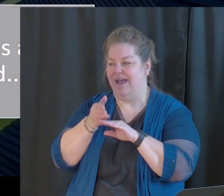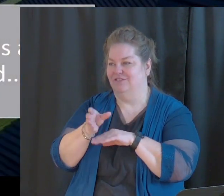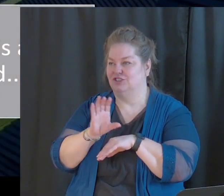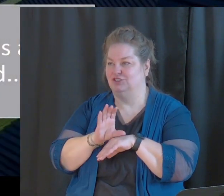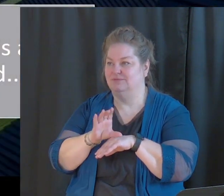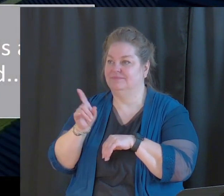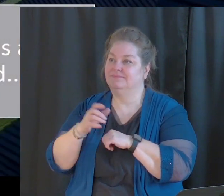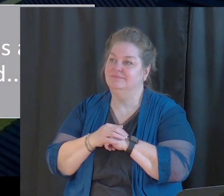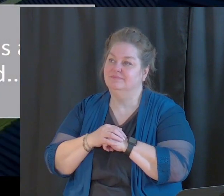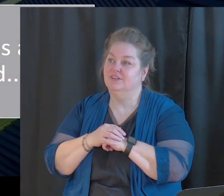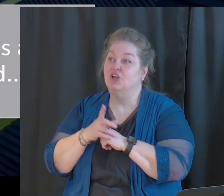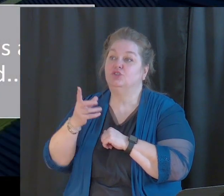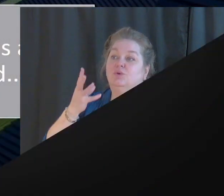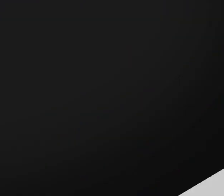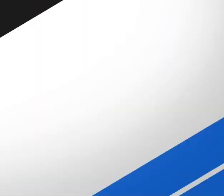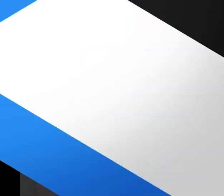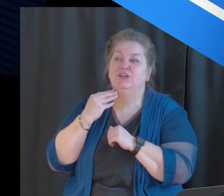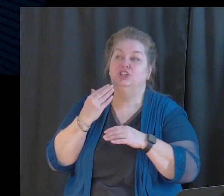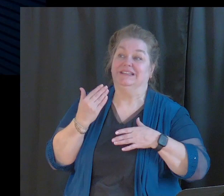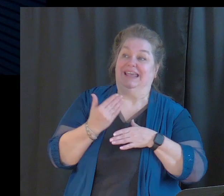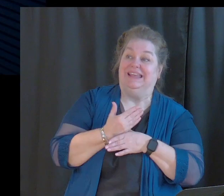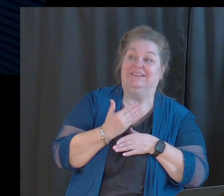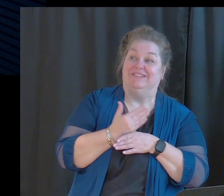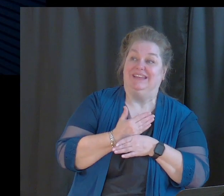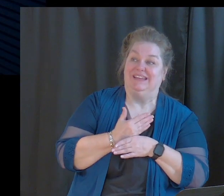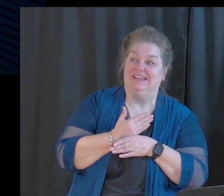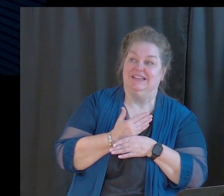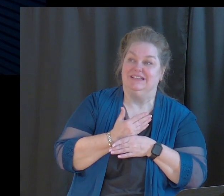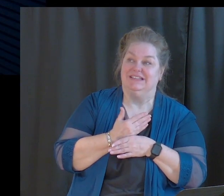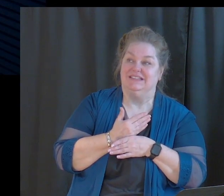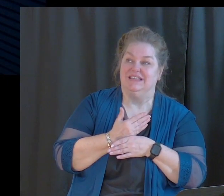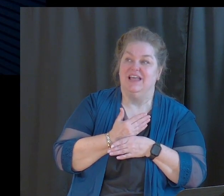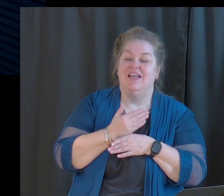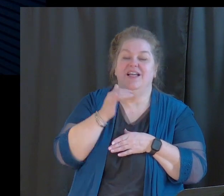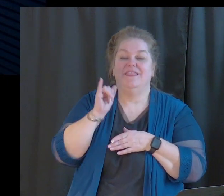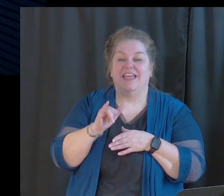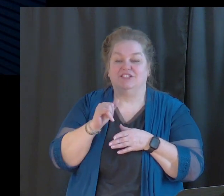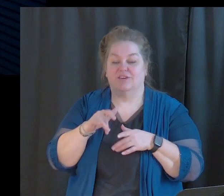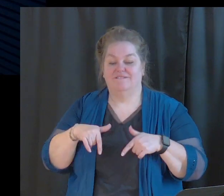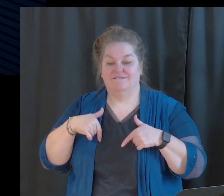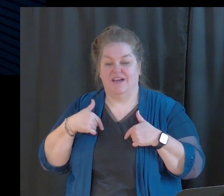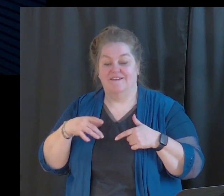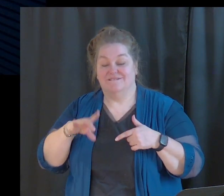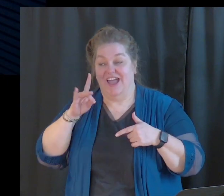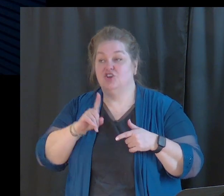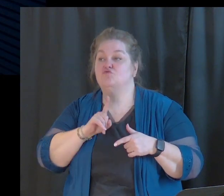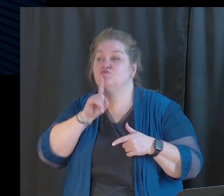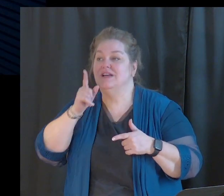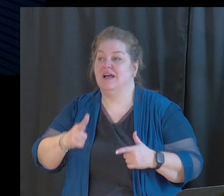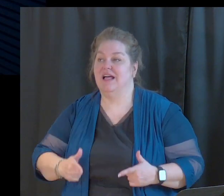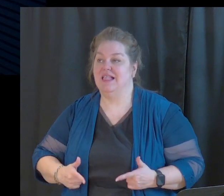one. To experience inconvenience in our lives is to find a real life and peace in Jesus Christ.